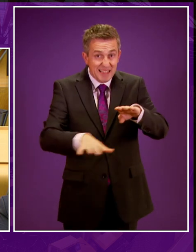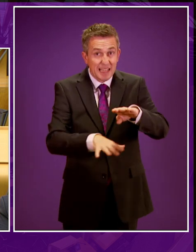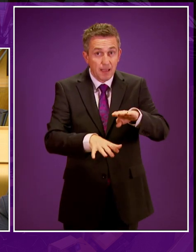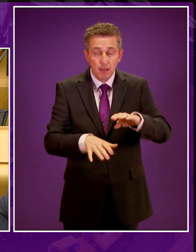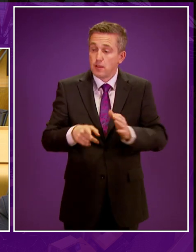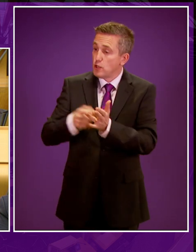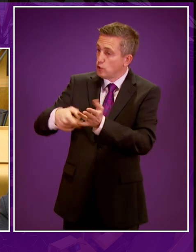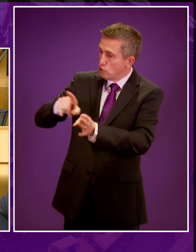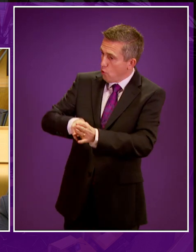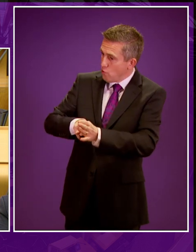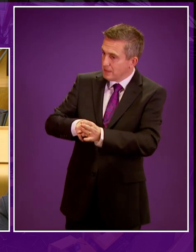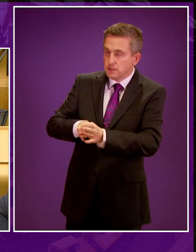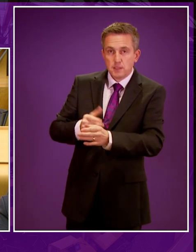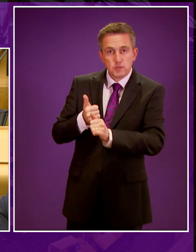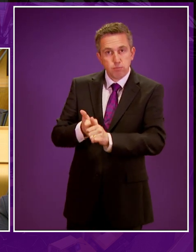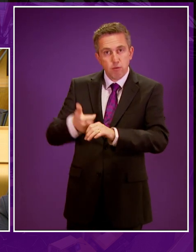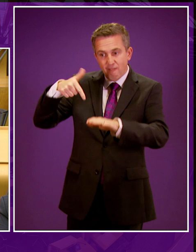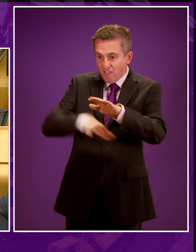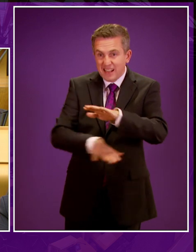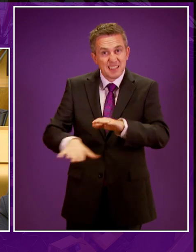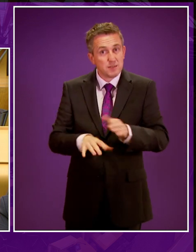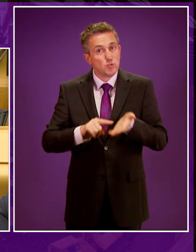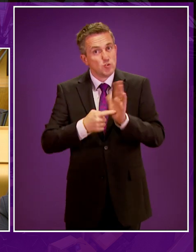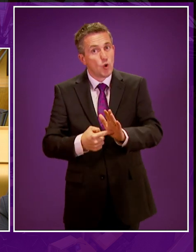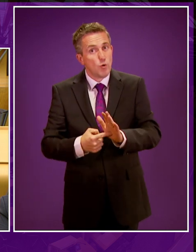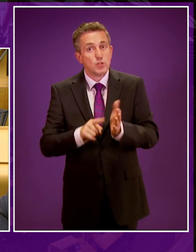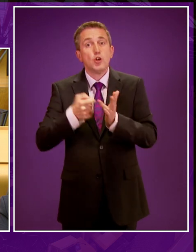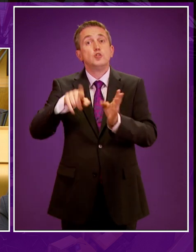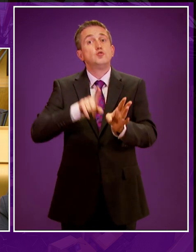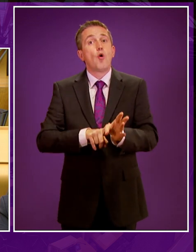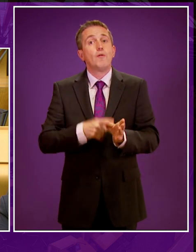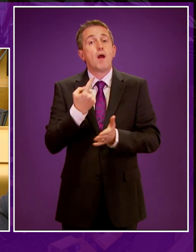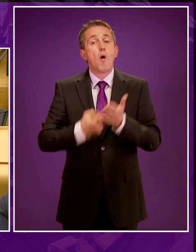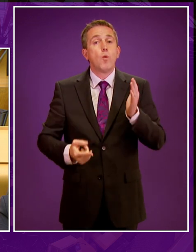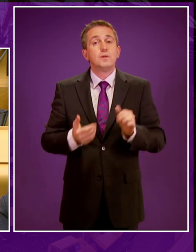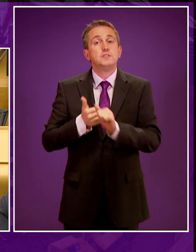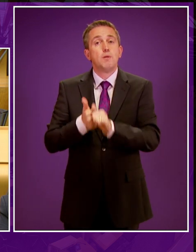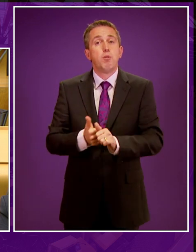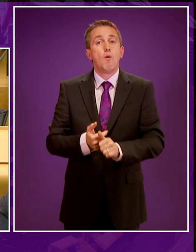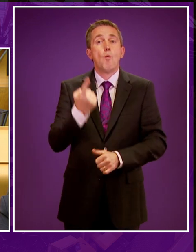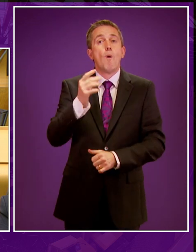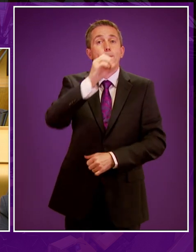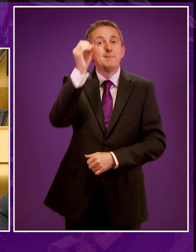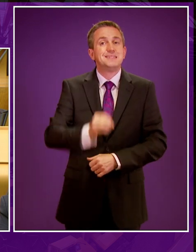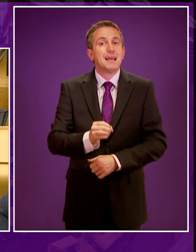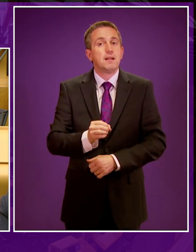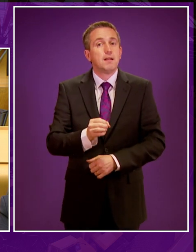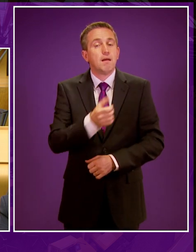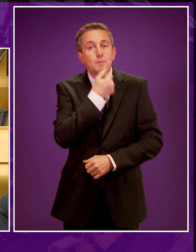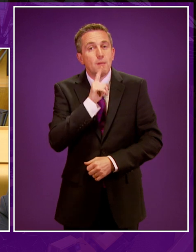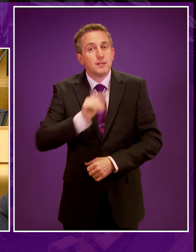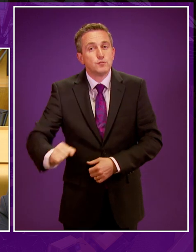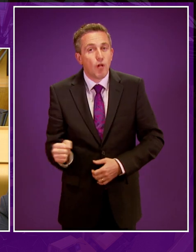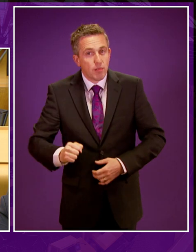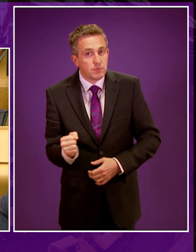Tories are in favour of fracking. Does this demonstrate once and for all that the Tories only stand up for the 1% in our society? So in